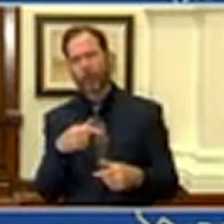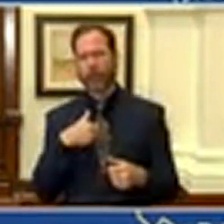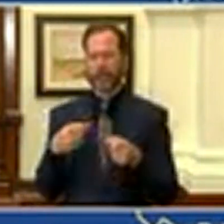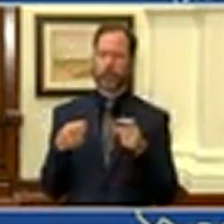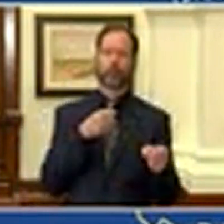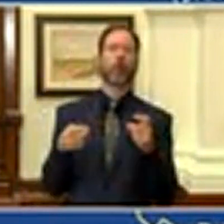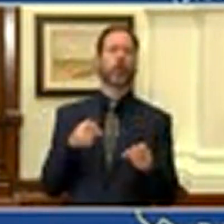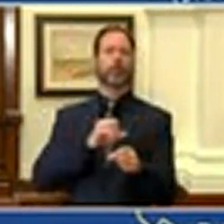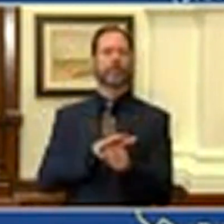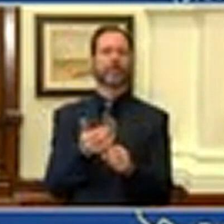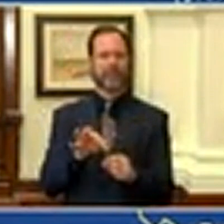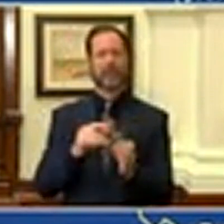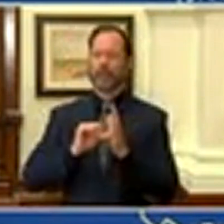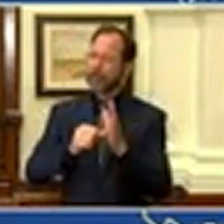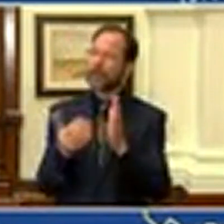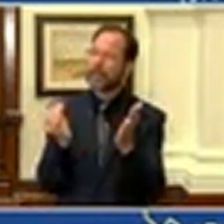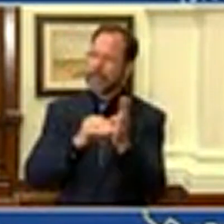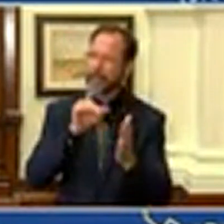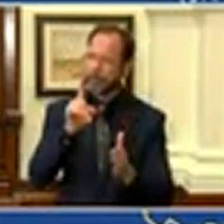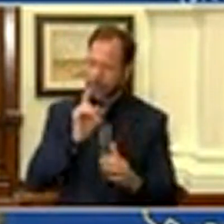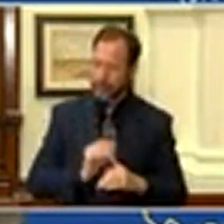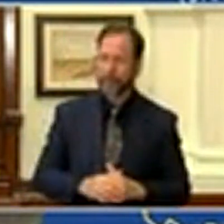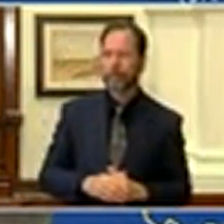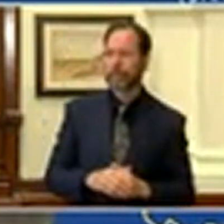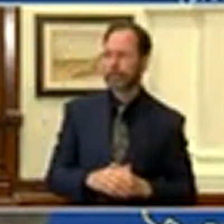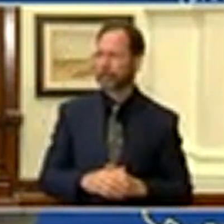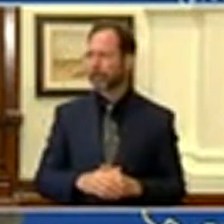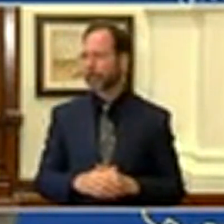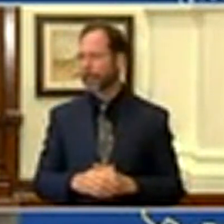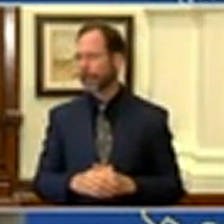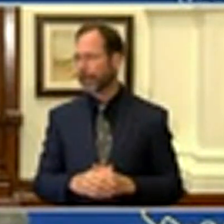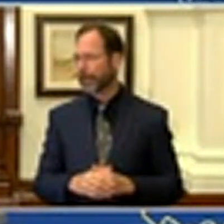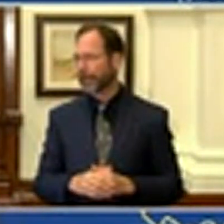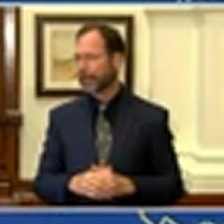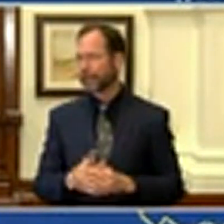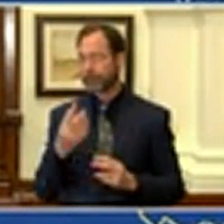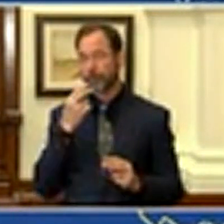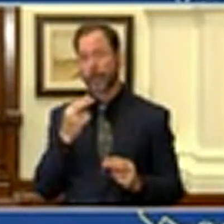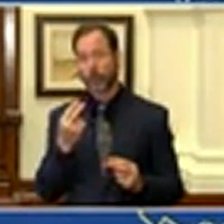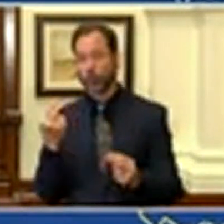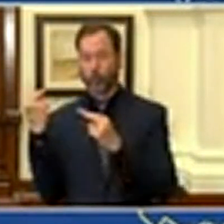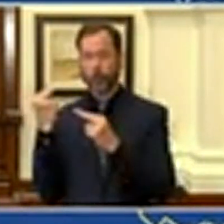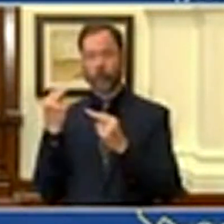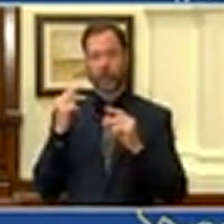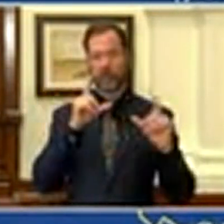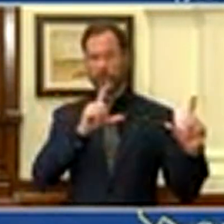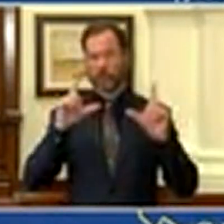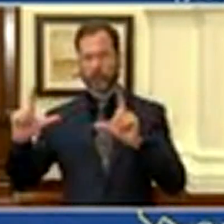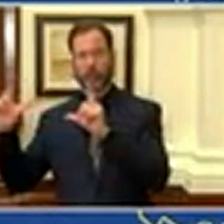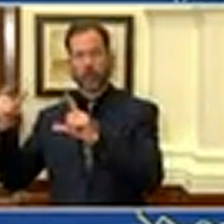the coronavirus. Let me emphasize this, and that is, you know, looking back at these charts,